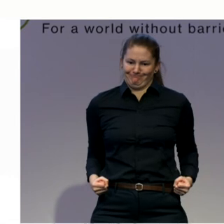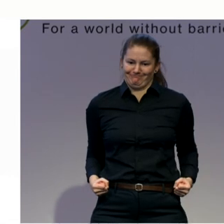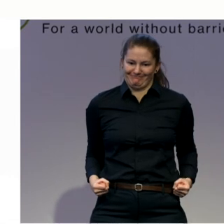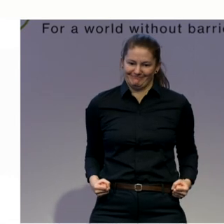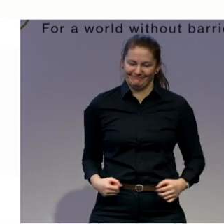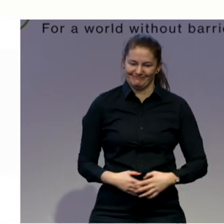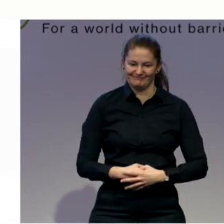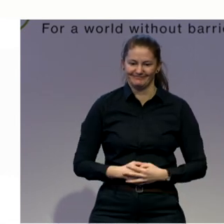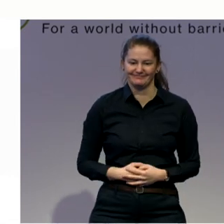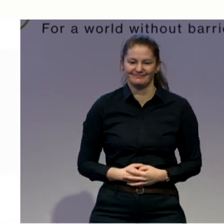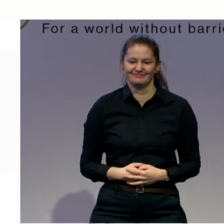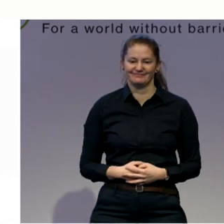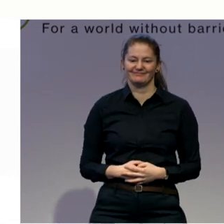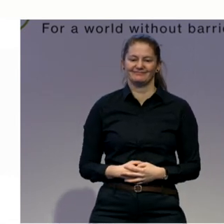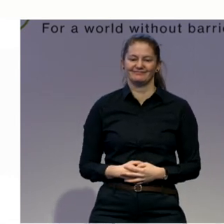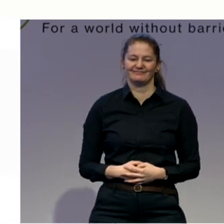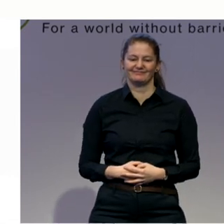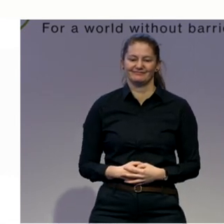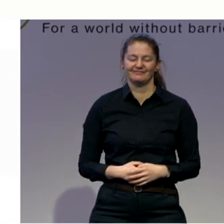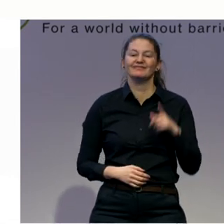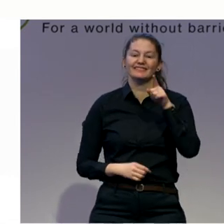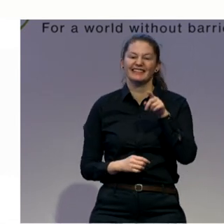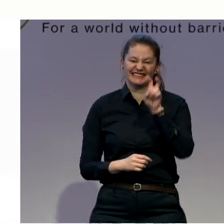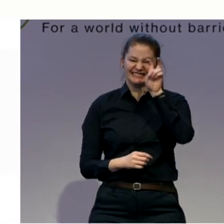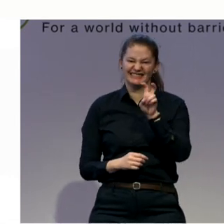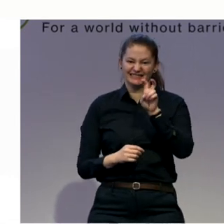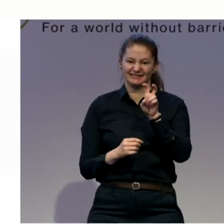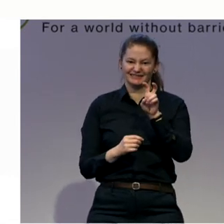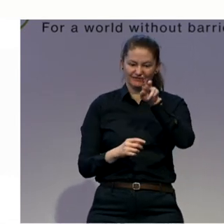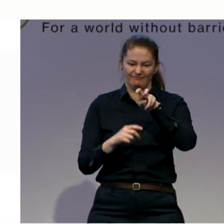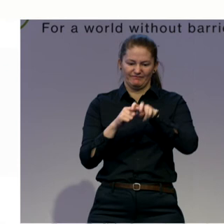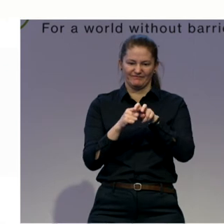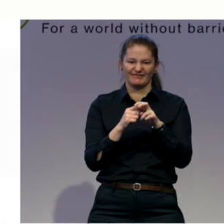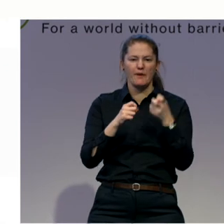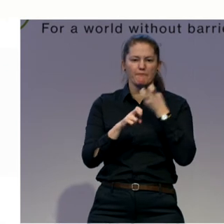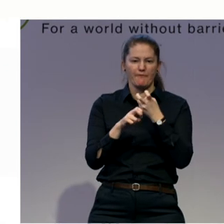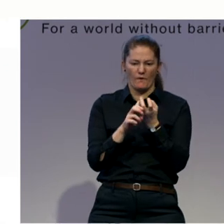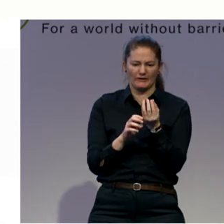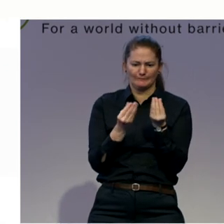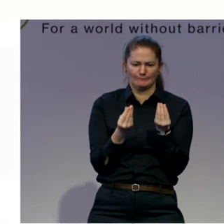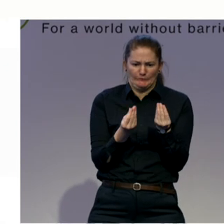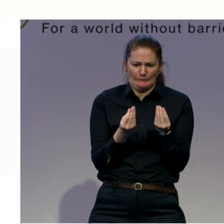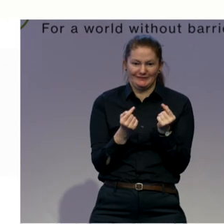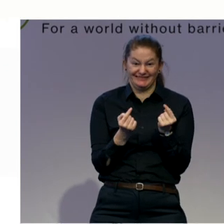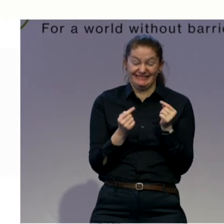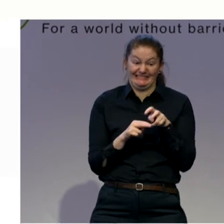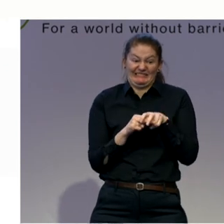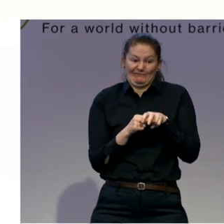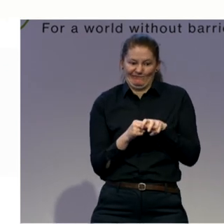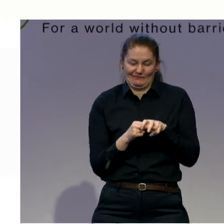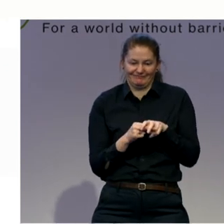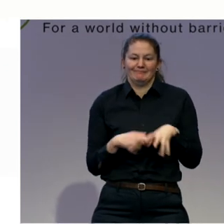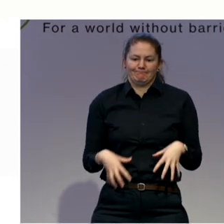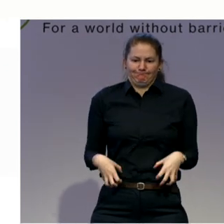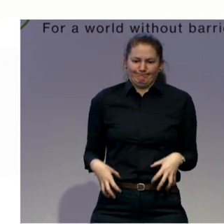So from here, you start engaging, and then you come to your belly button. And some people can feel